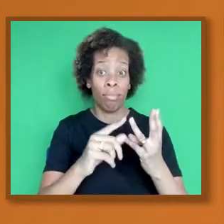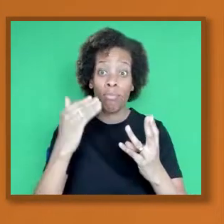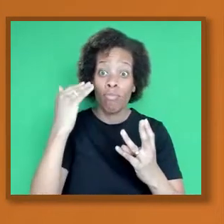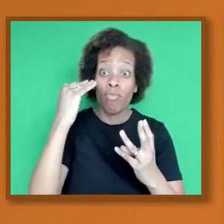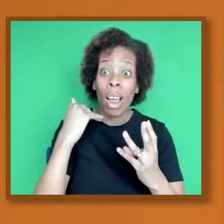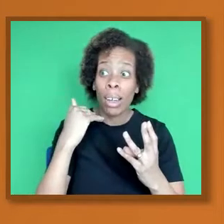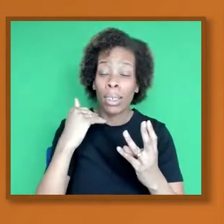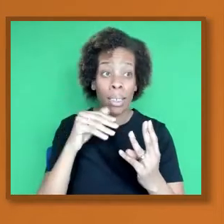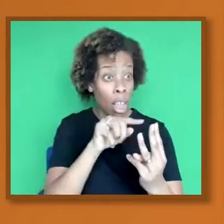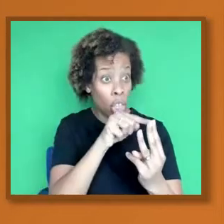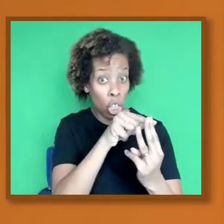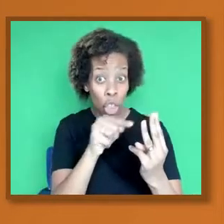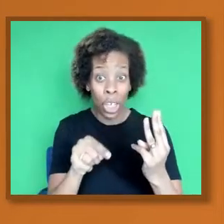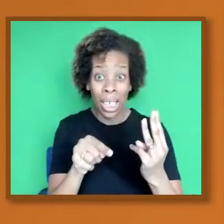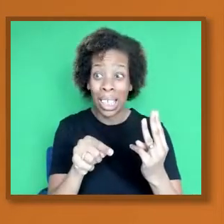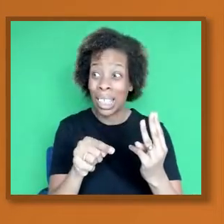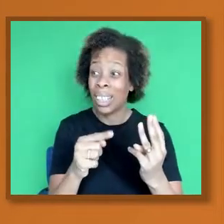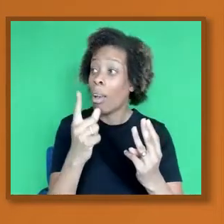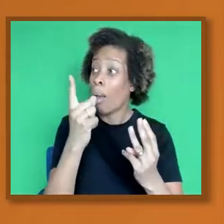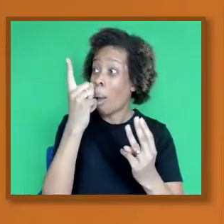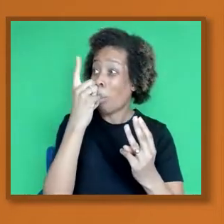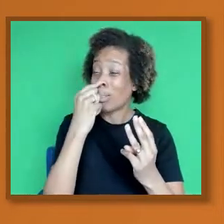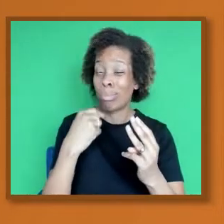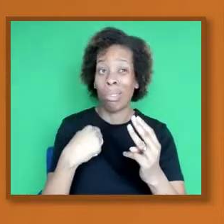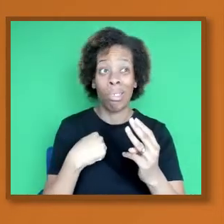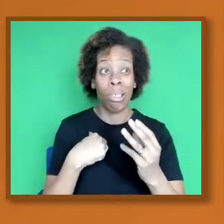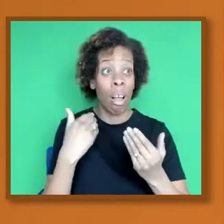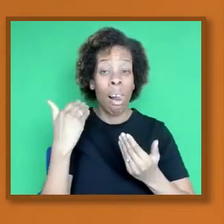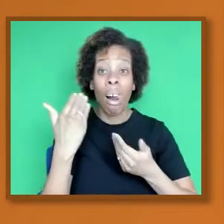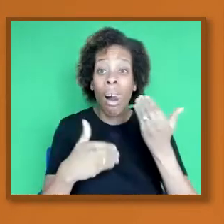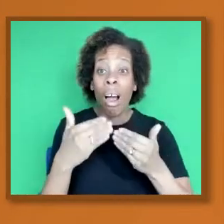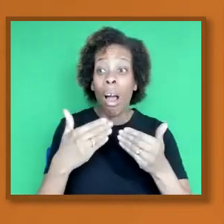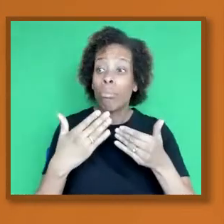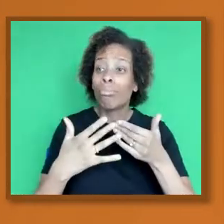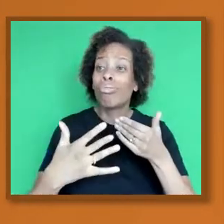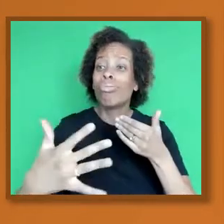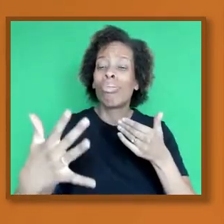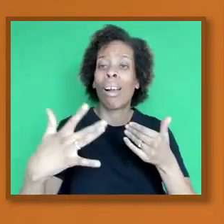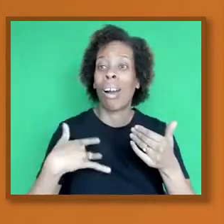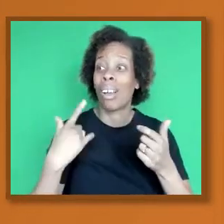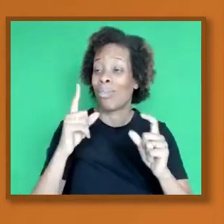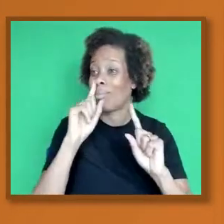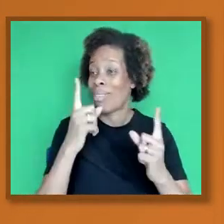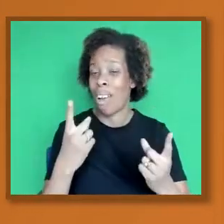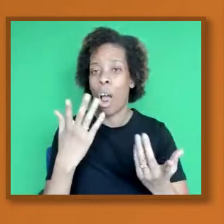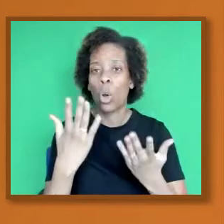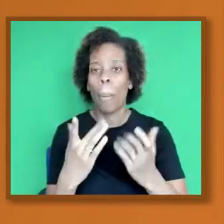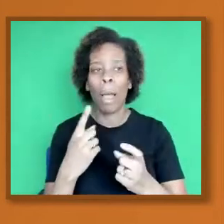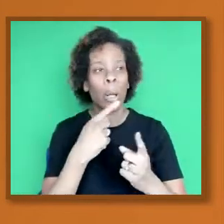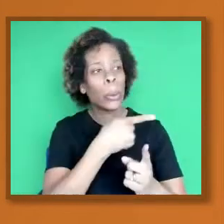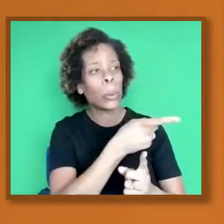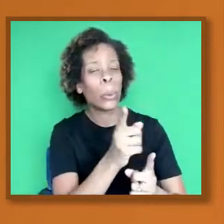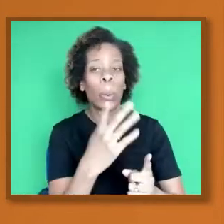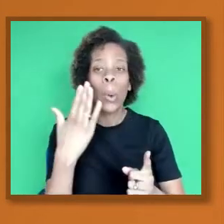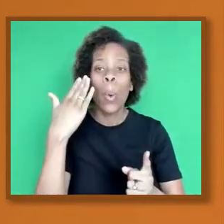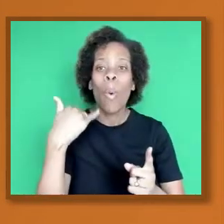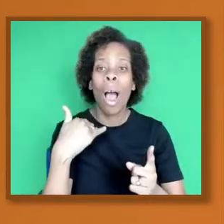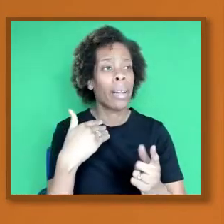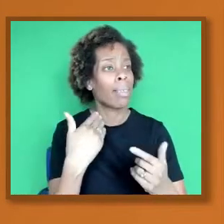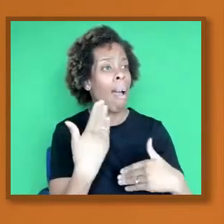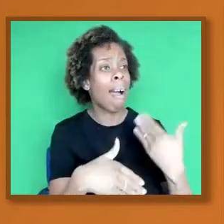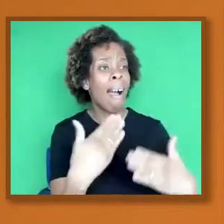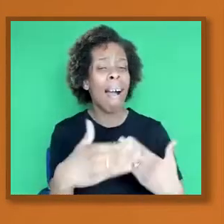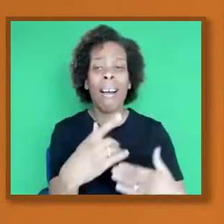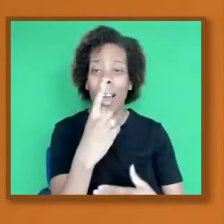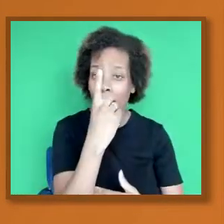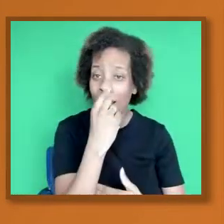than your white counterparts in the Western Hemisphere. So that I think is the context. So that,